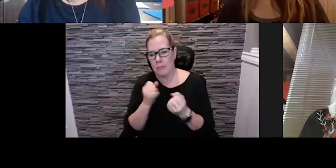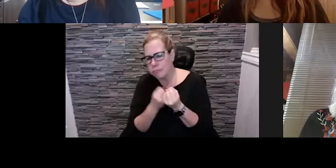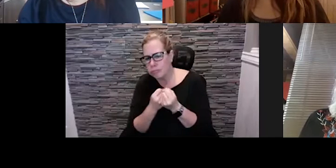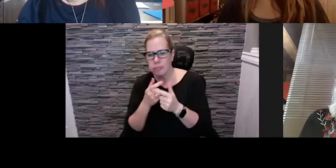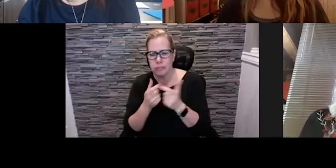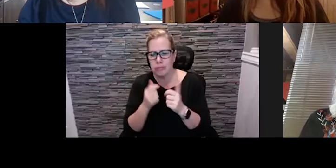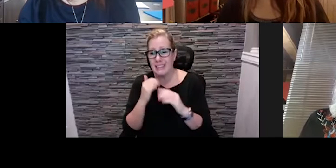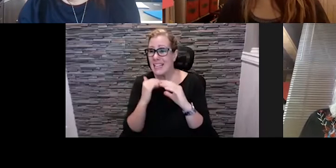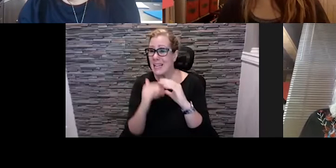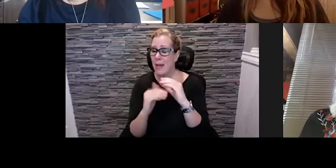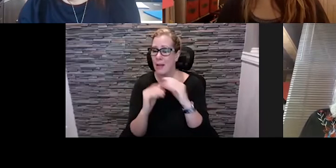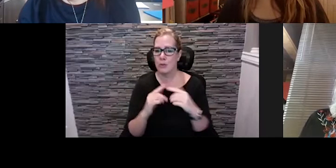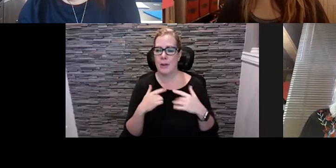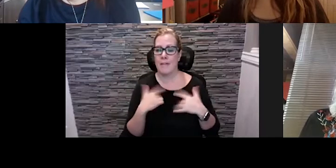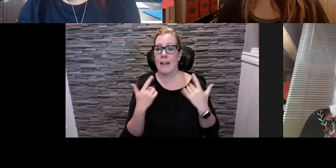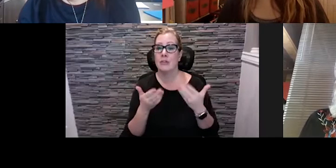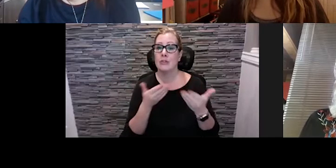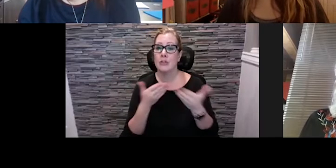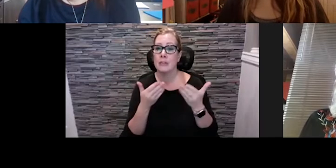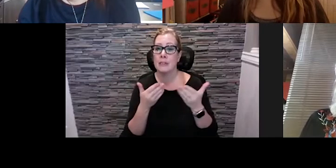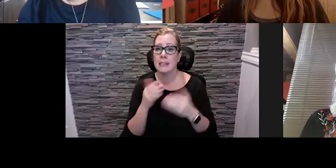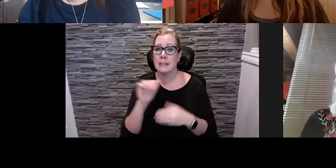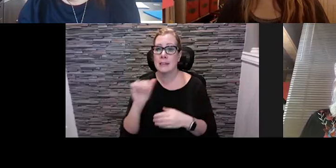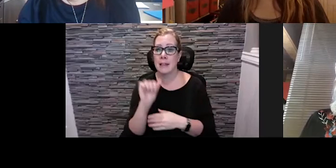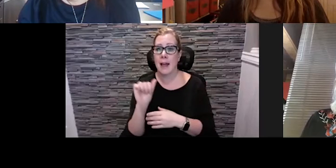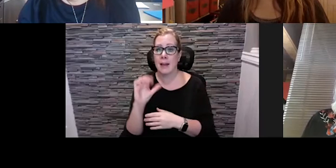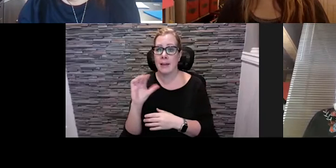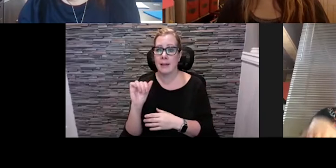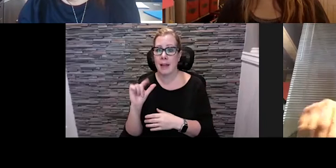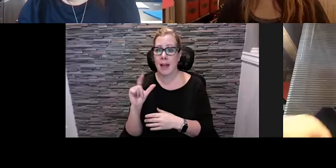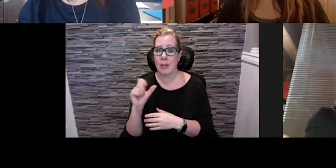email to eventservicesatcalgary.ca is going to get you connected to the right people